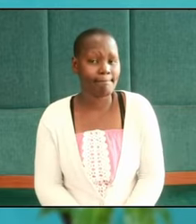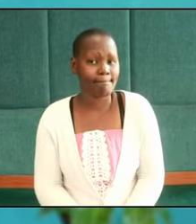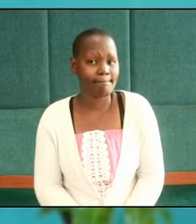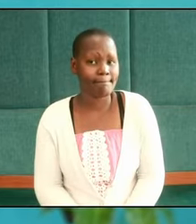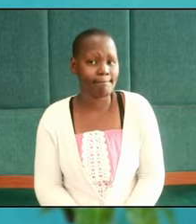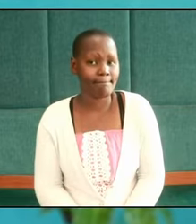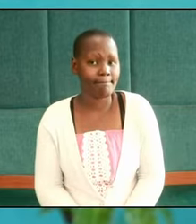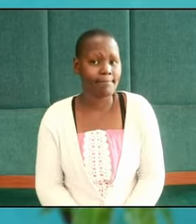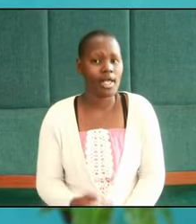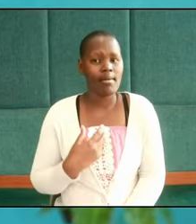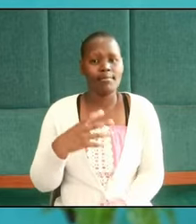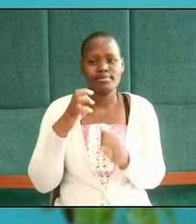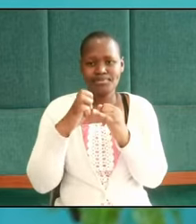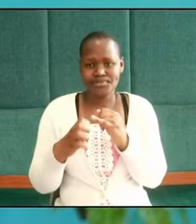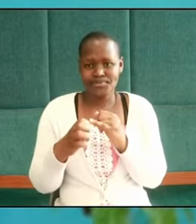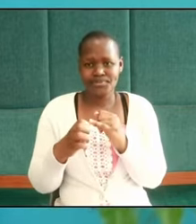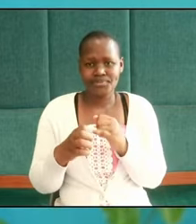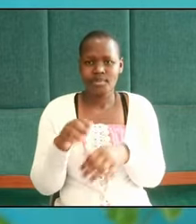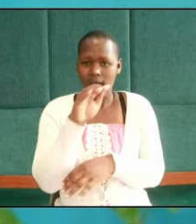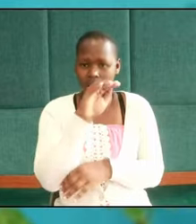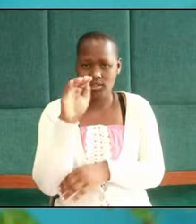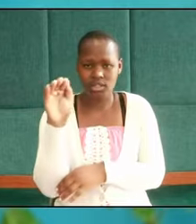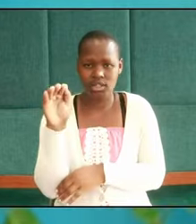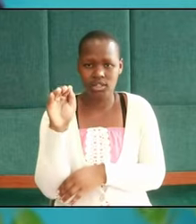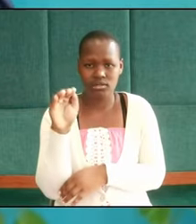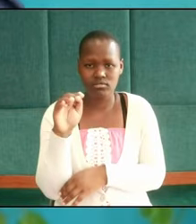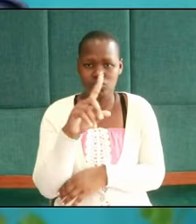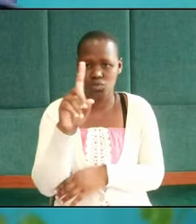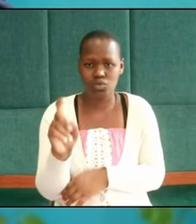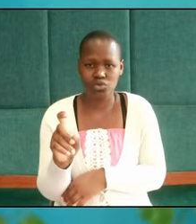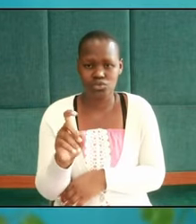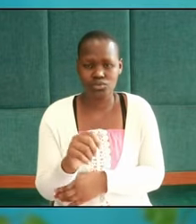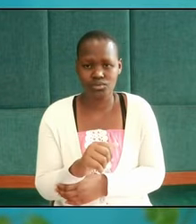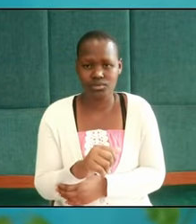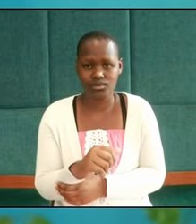let me conclude by asking this question